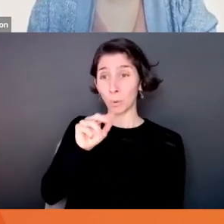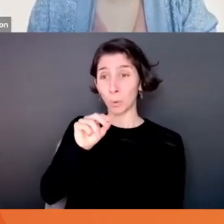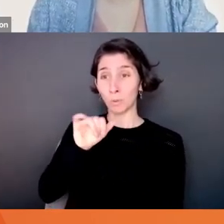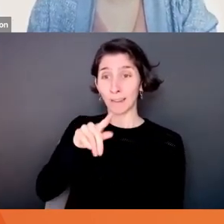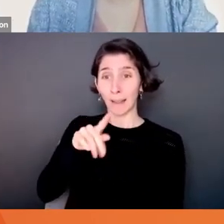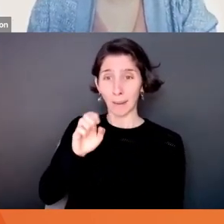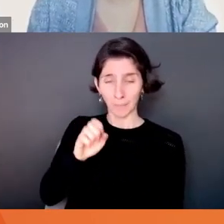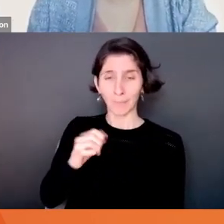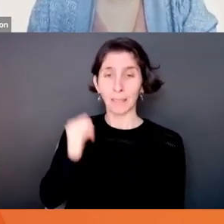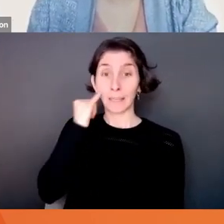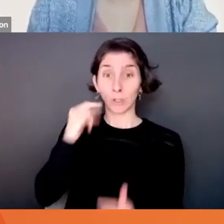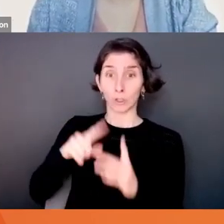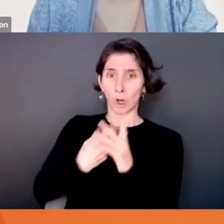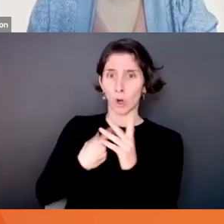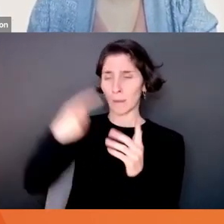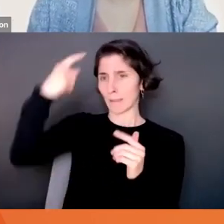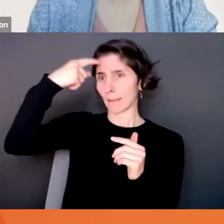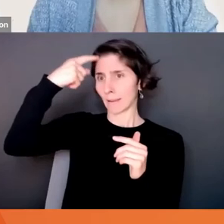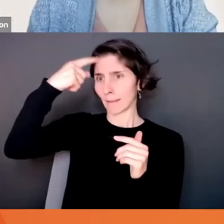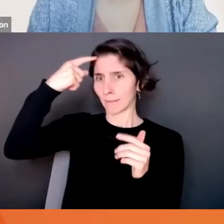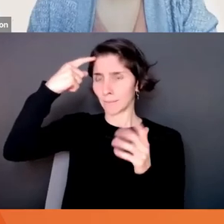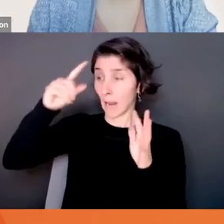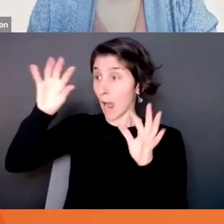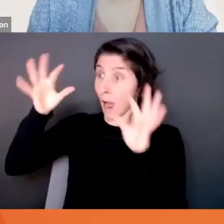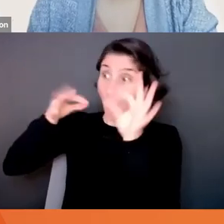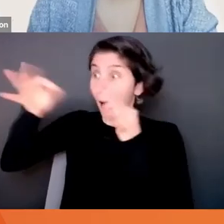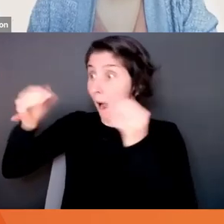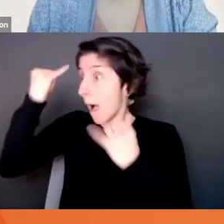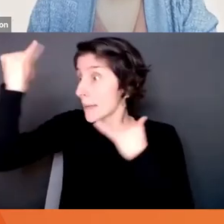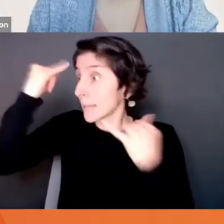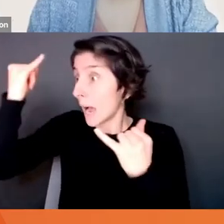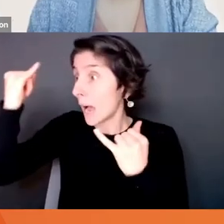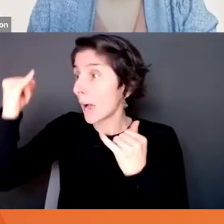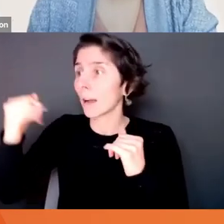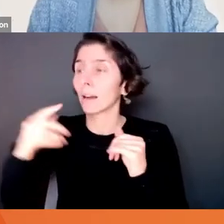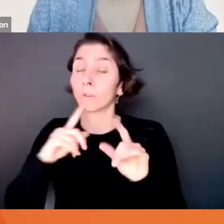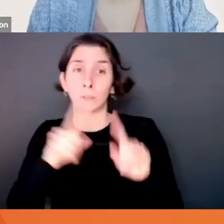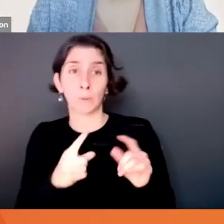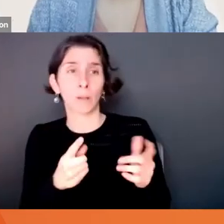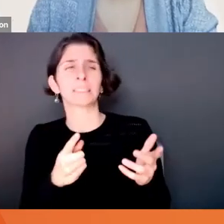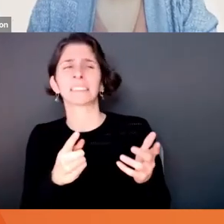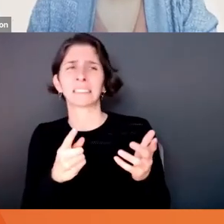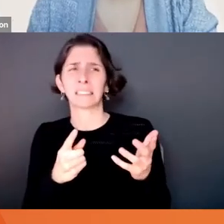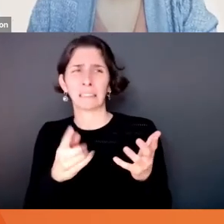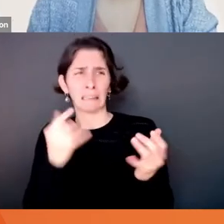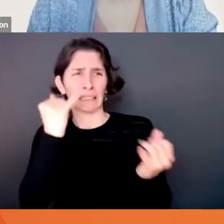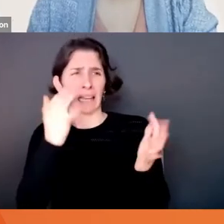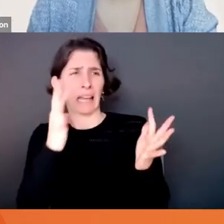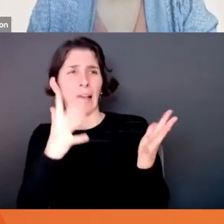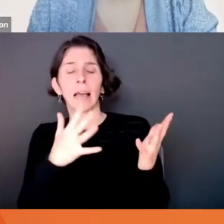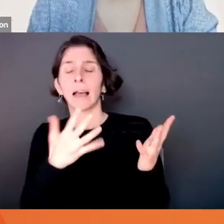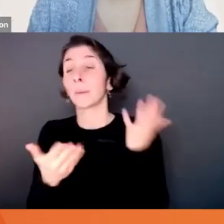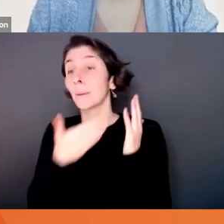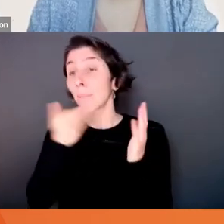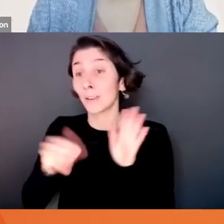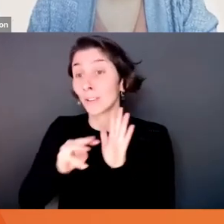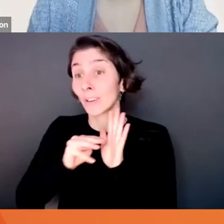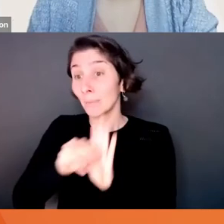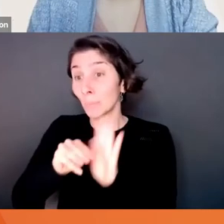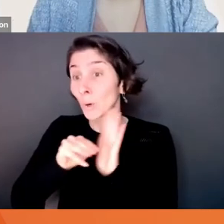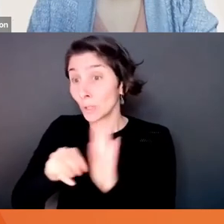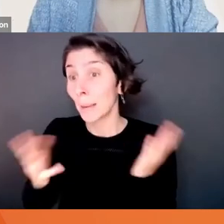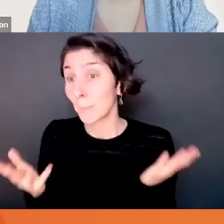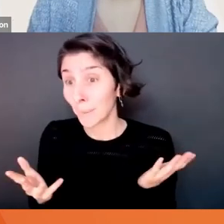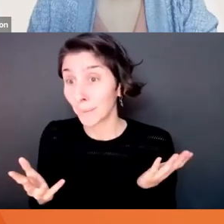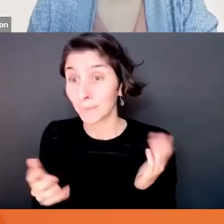like, Hey, I have an idea for this. Right. And I'm sharing it with somebody, what they might need is a prototype because they might have all this uncertainty around what I'm sharing,